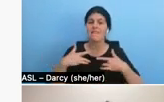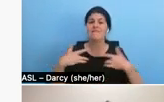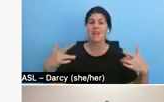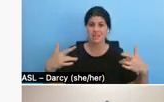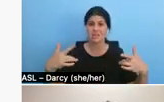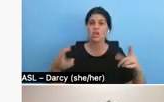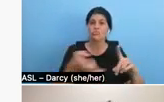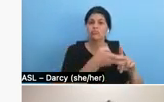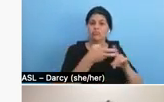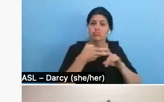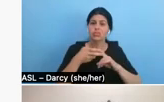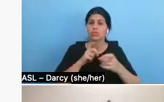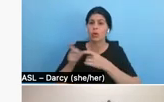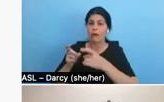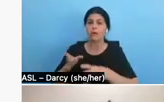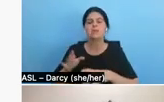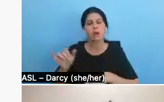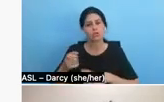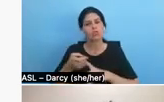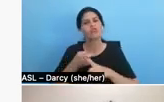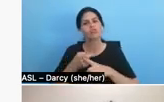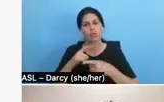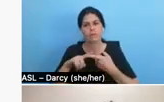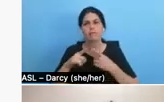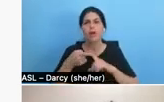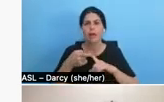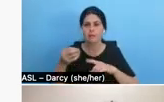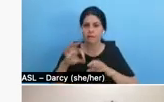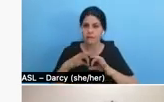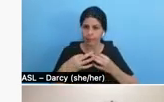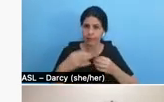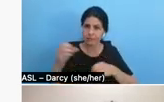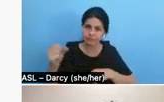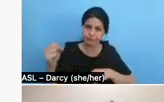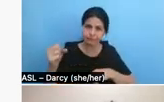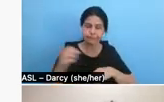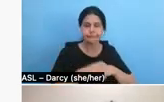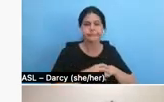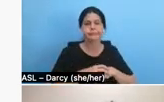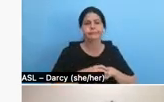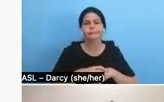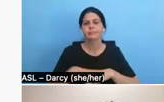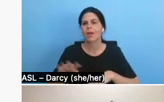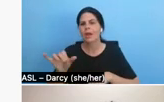from friends and family. Yeah. Um, I also see, um, grant funding,